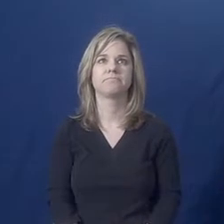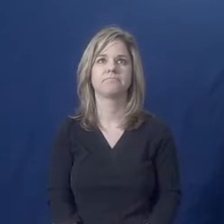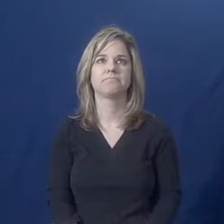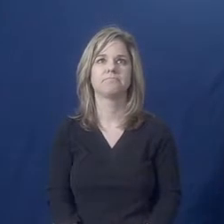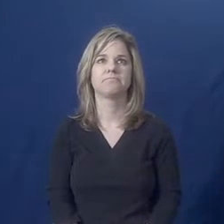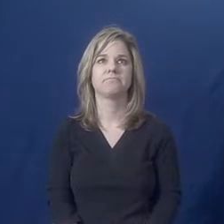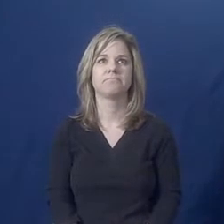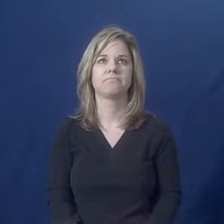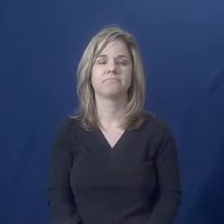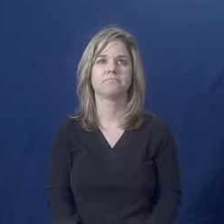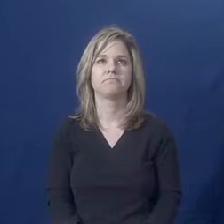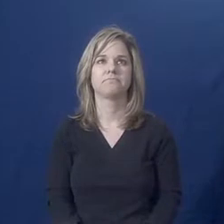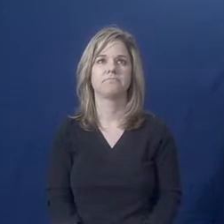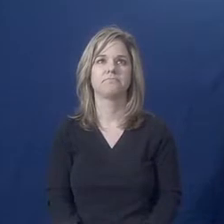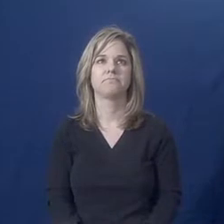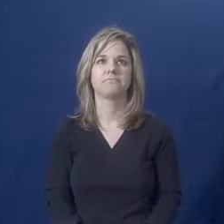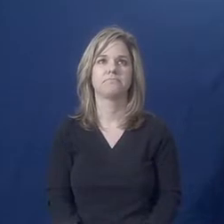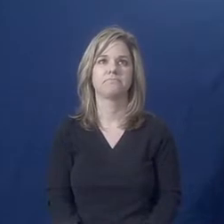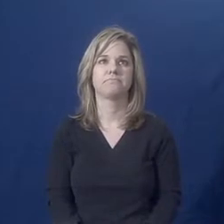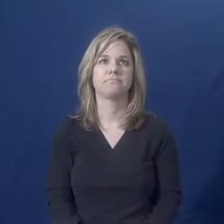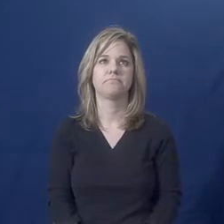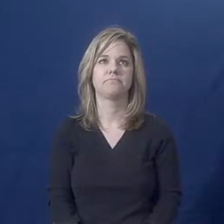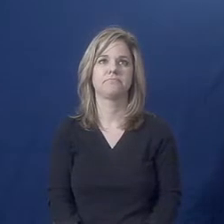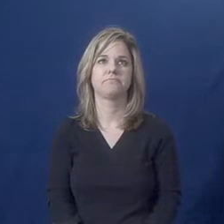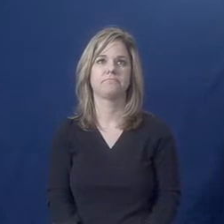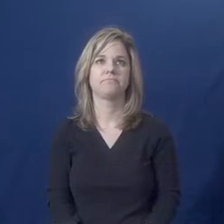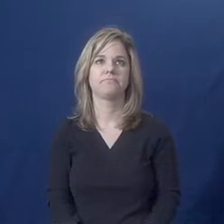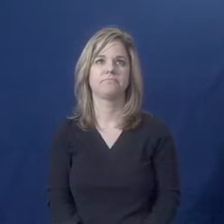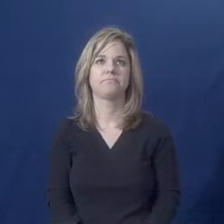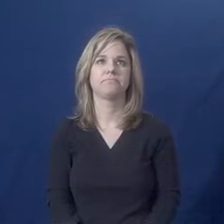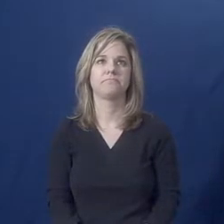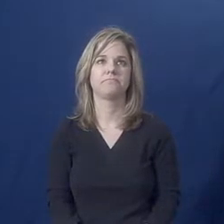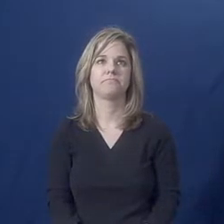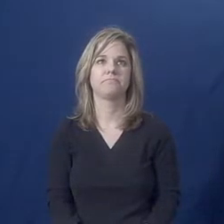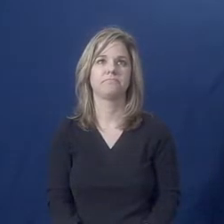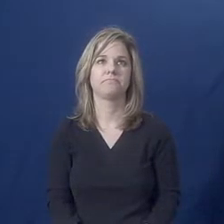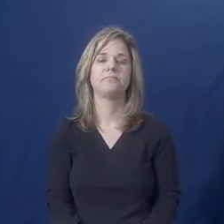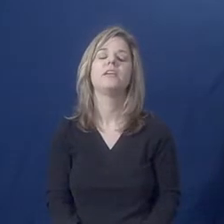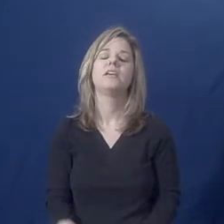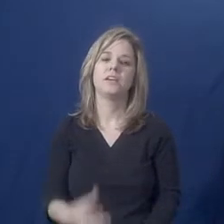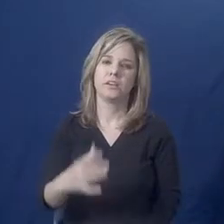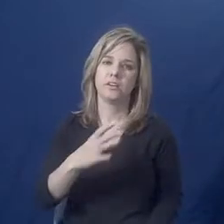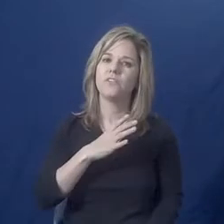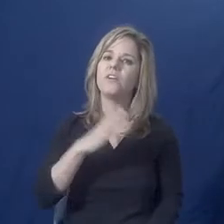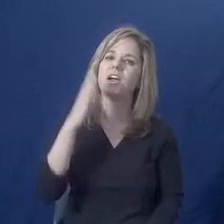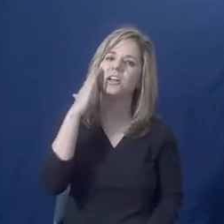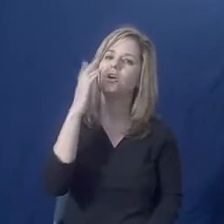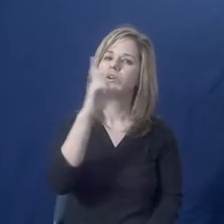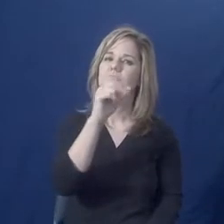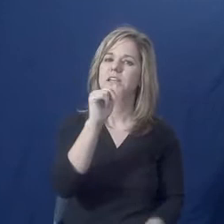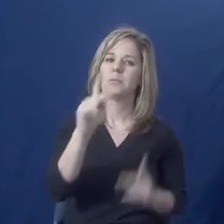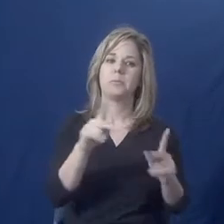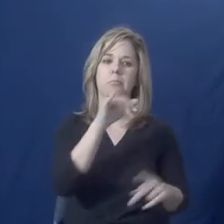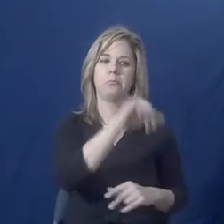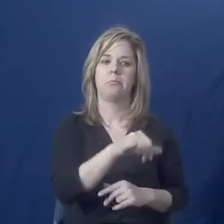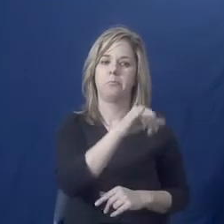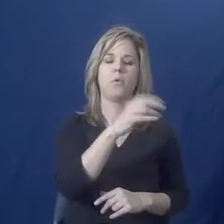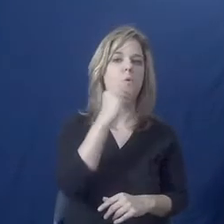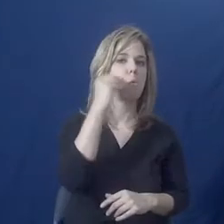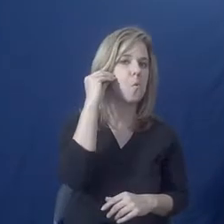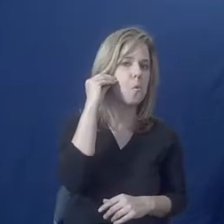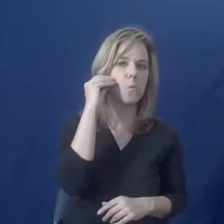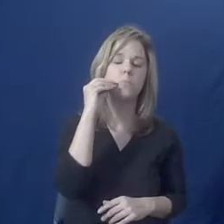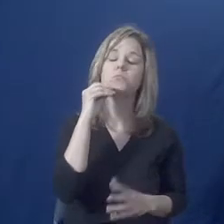So people with disabilities are, you know, not just and so not just think about safety at home,